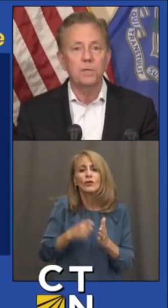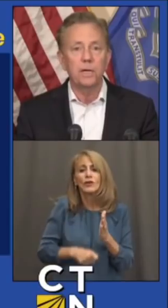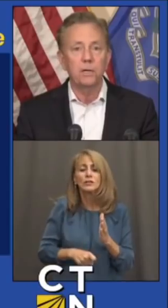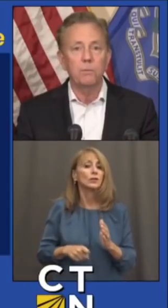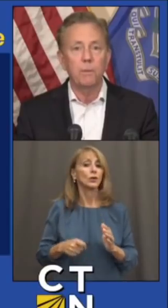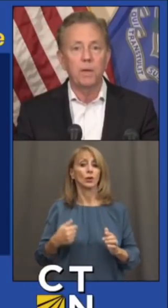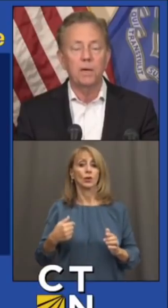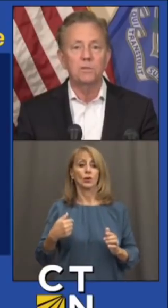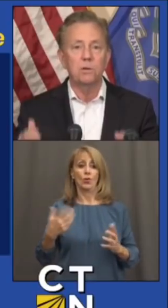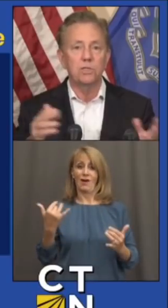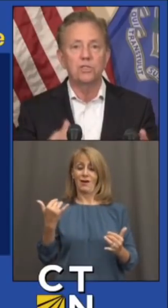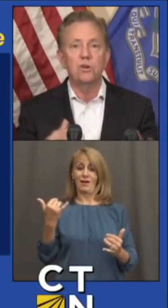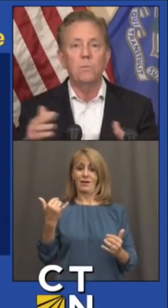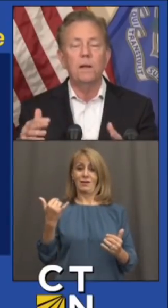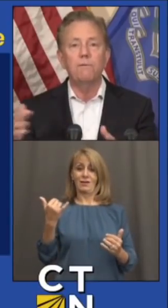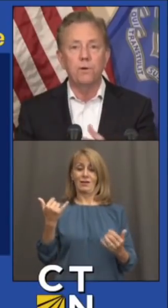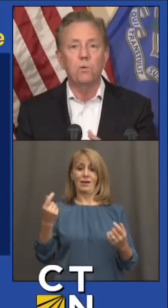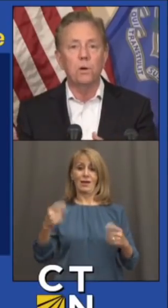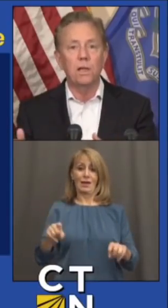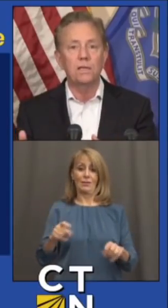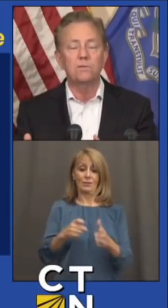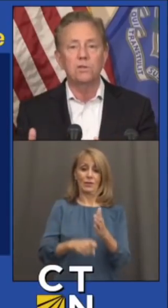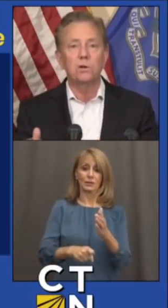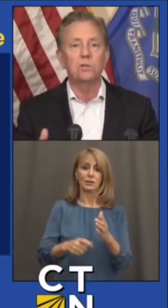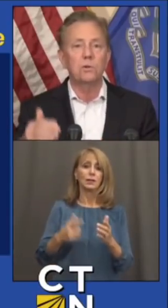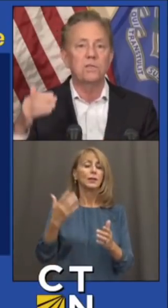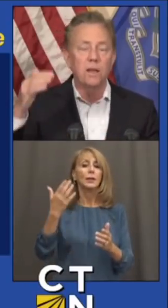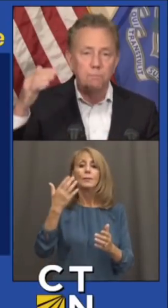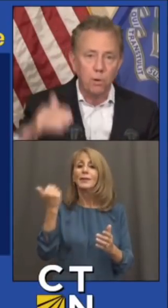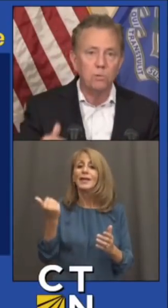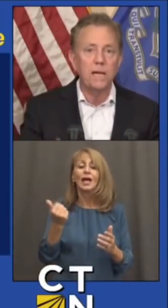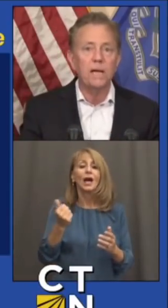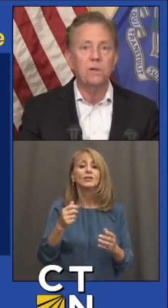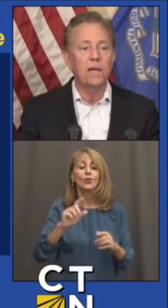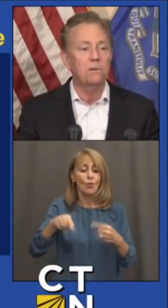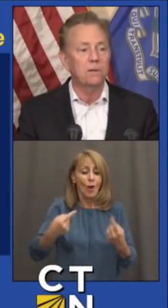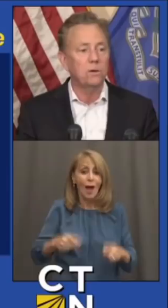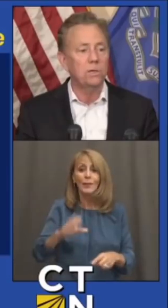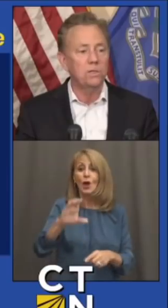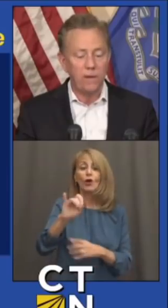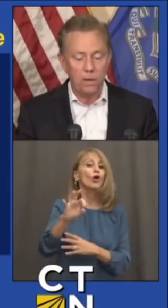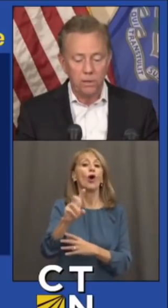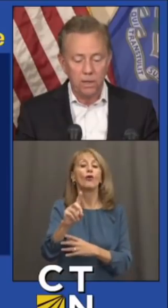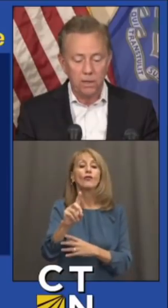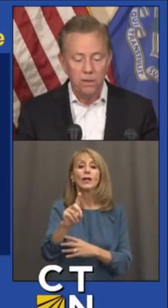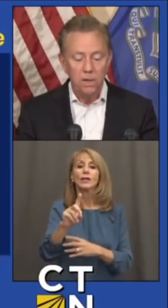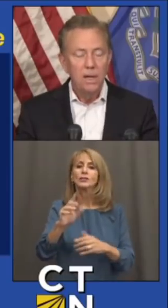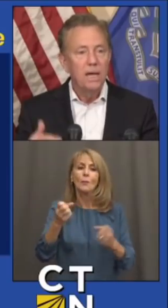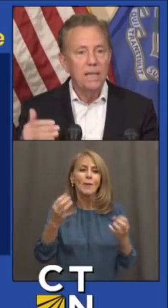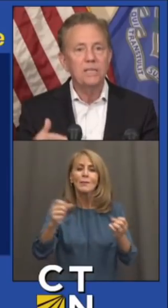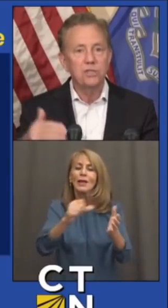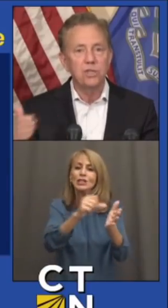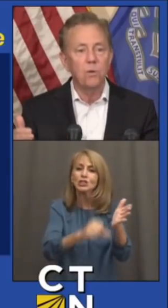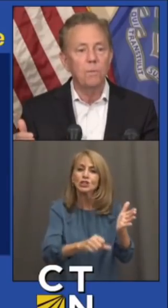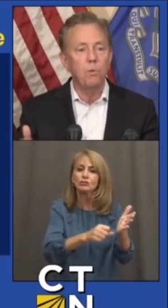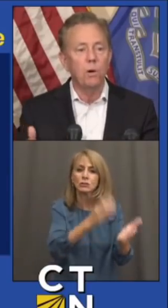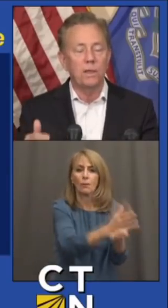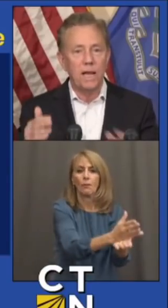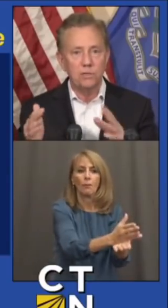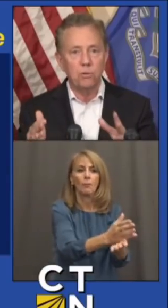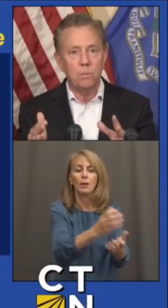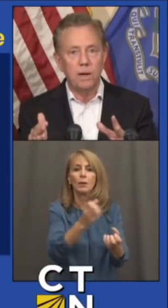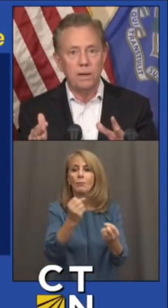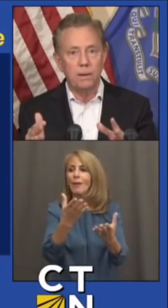did anything particular, but because there were so many fewer elective surgeries that brought down the cost of health care. And that's so